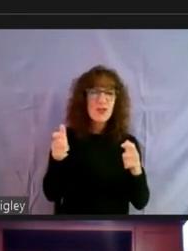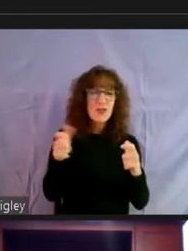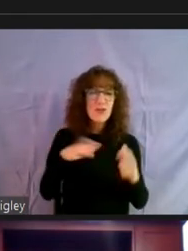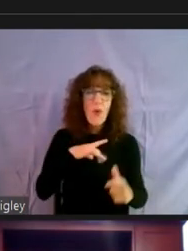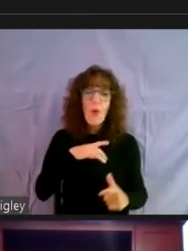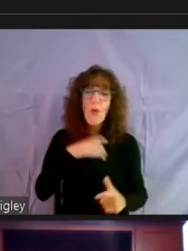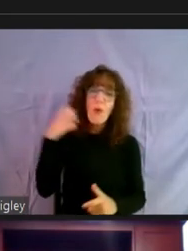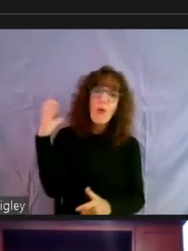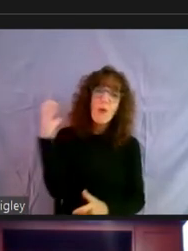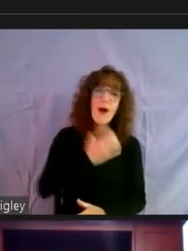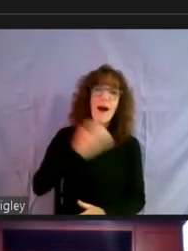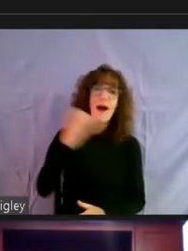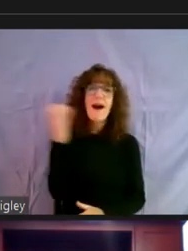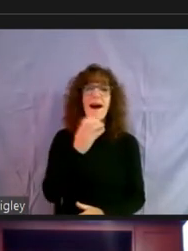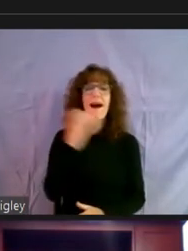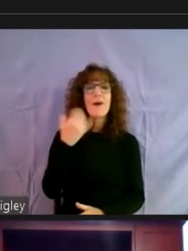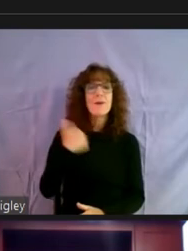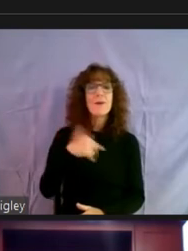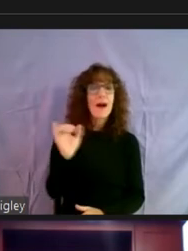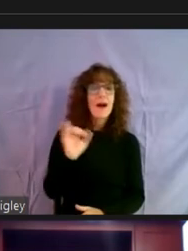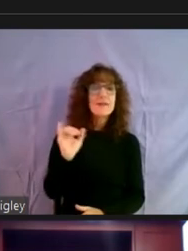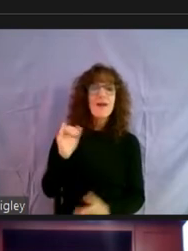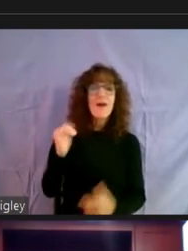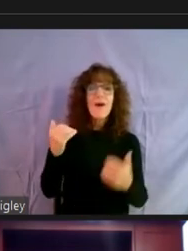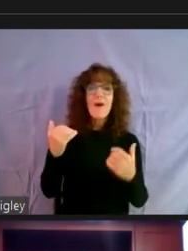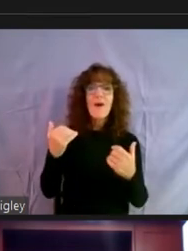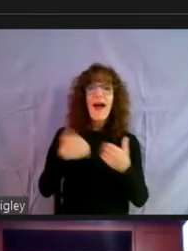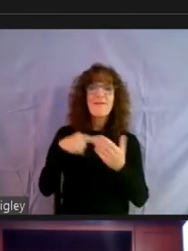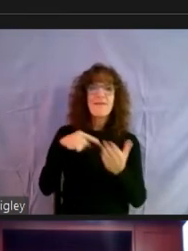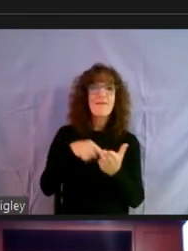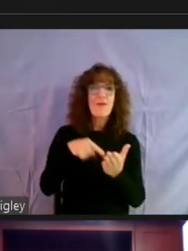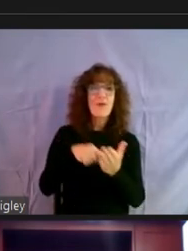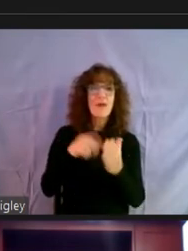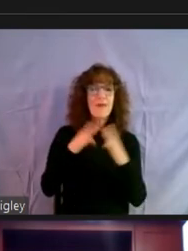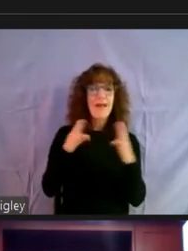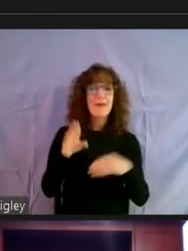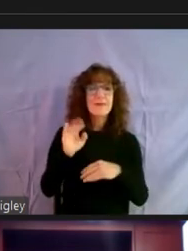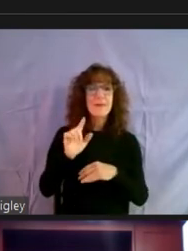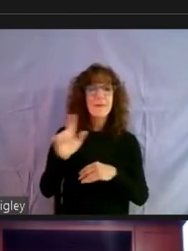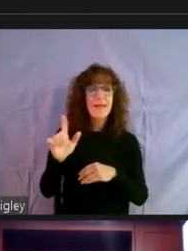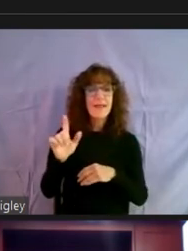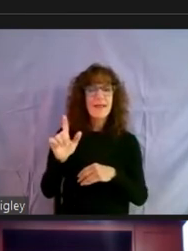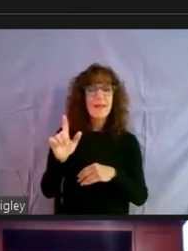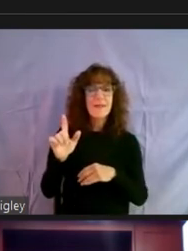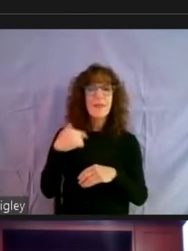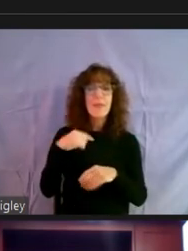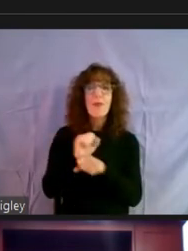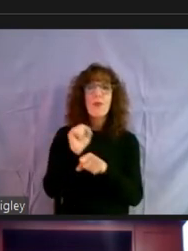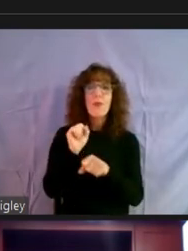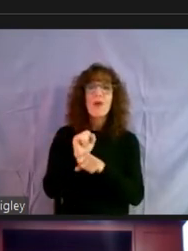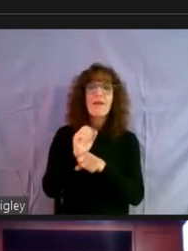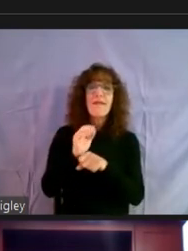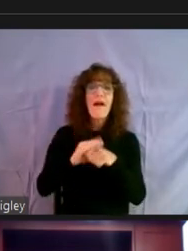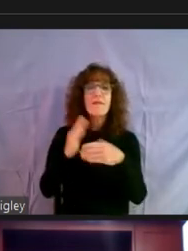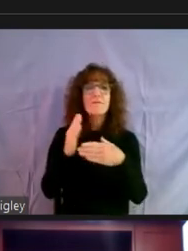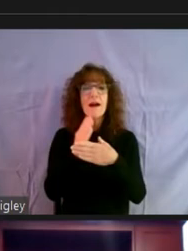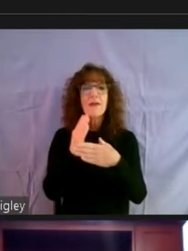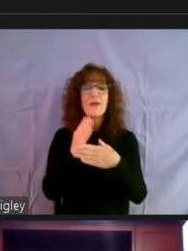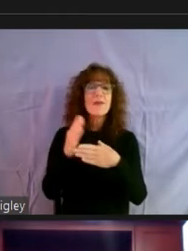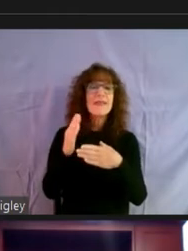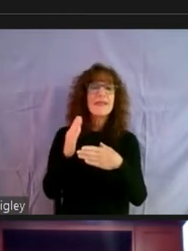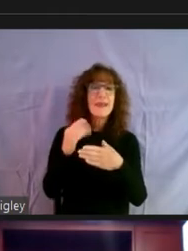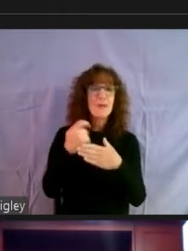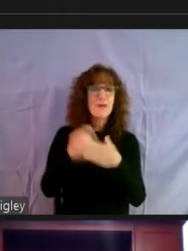That is extremely huge. We also have a affordable housing bill. We're also working on a moderately priced workforce